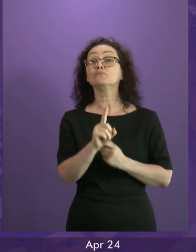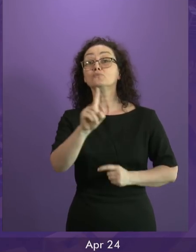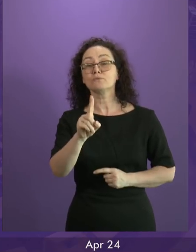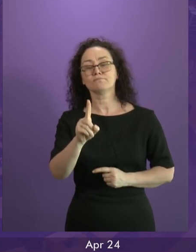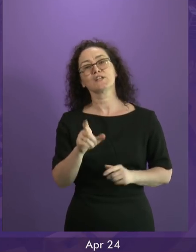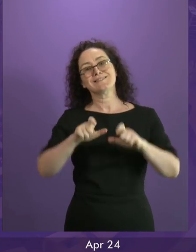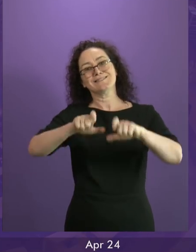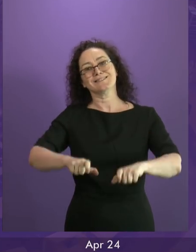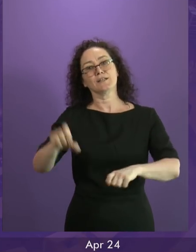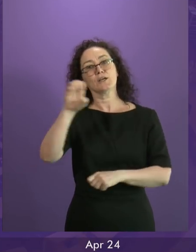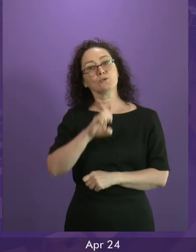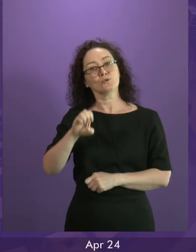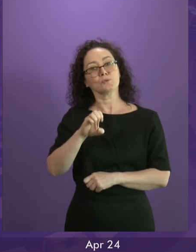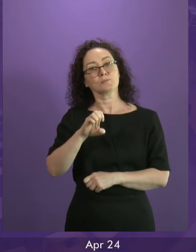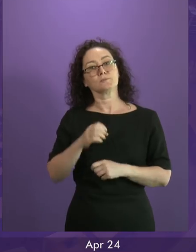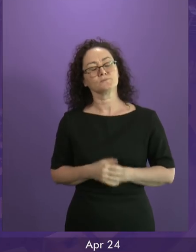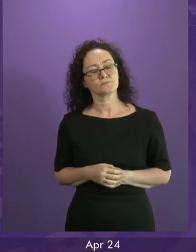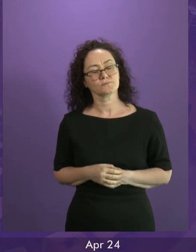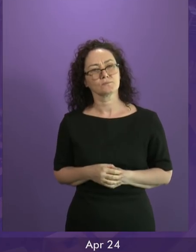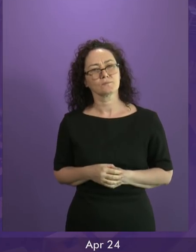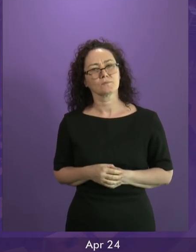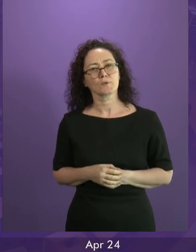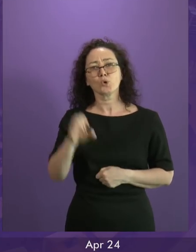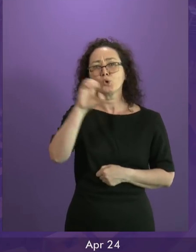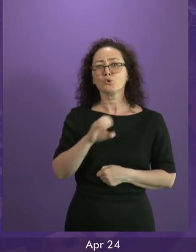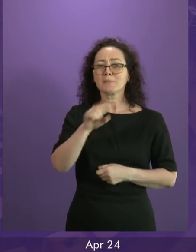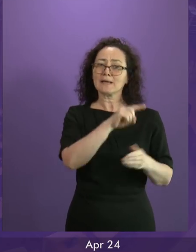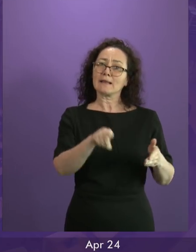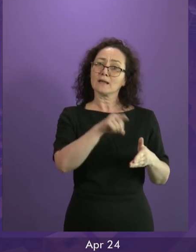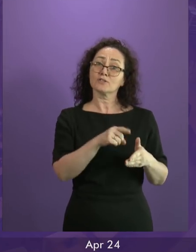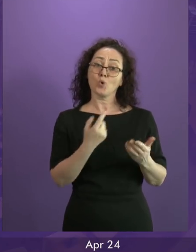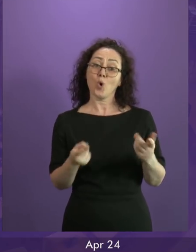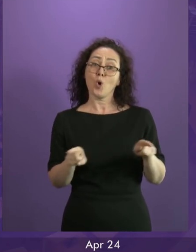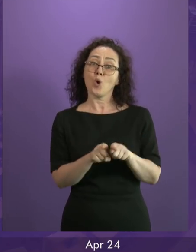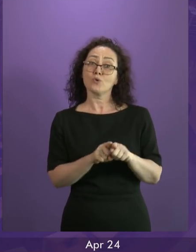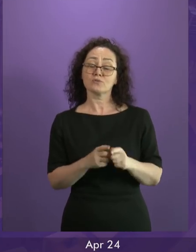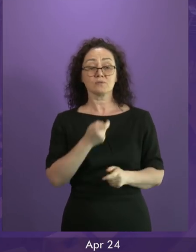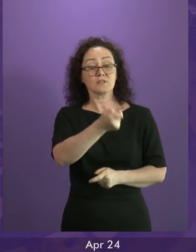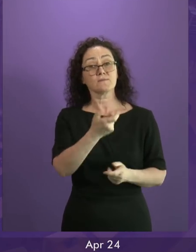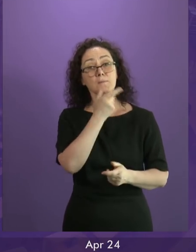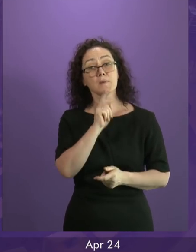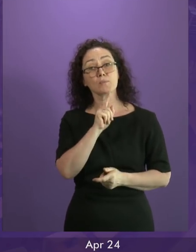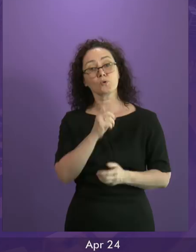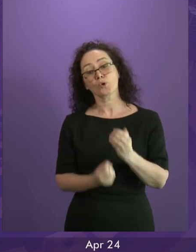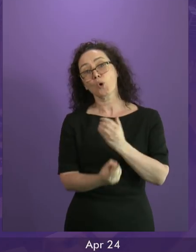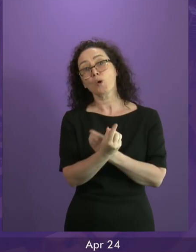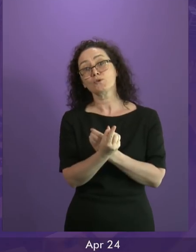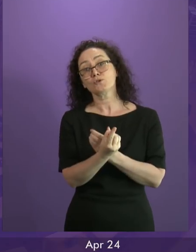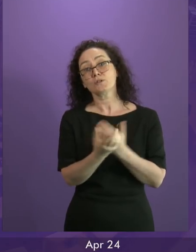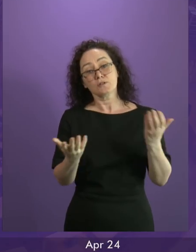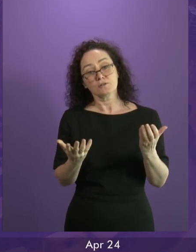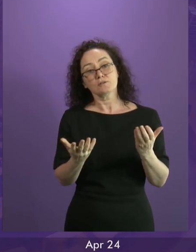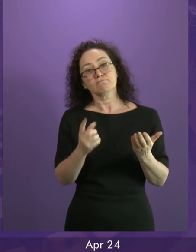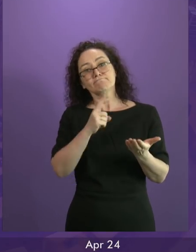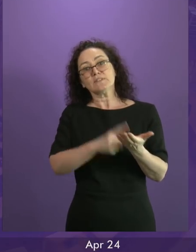elections will also give voters a chance to back a party like the SNP that wants to keep Scotland in the European Union.